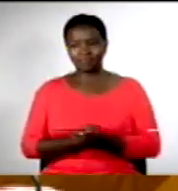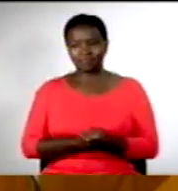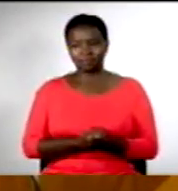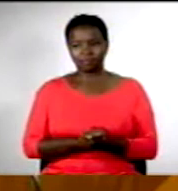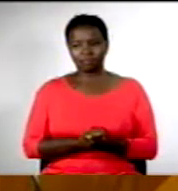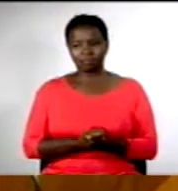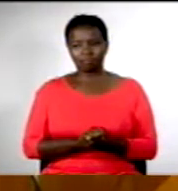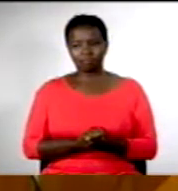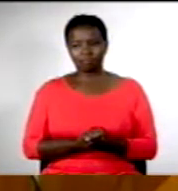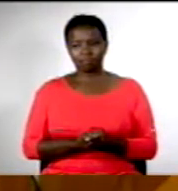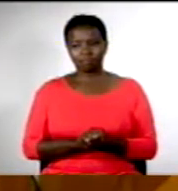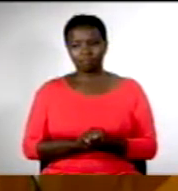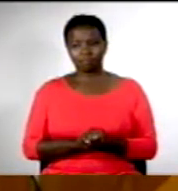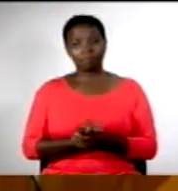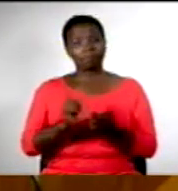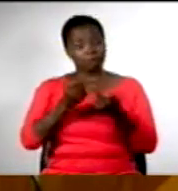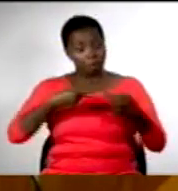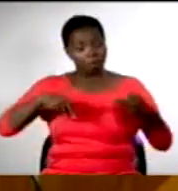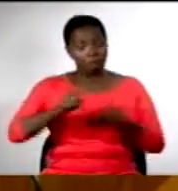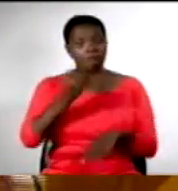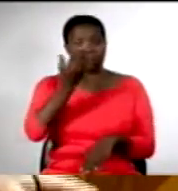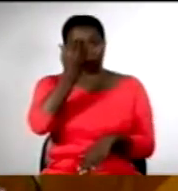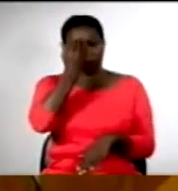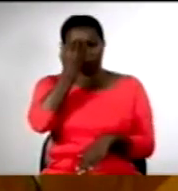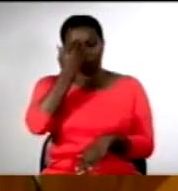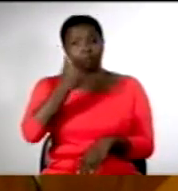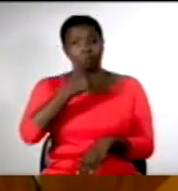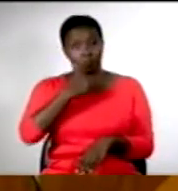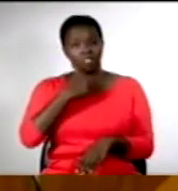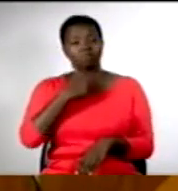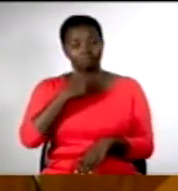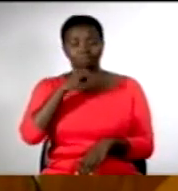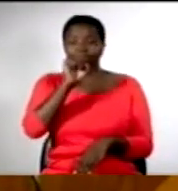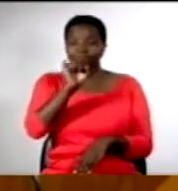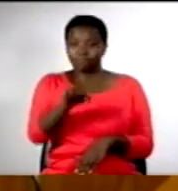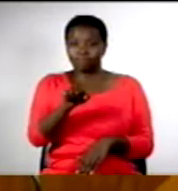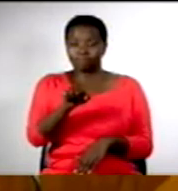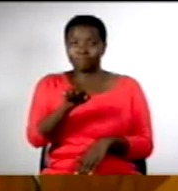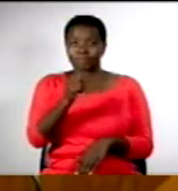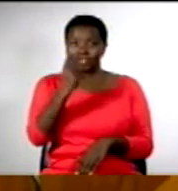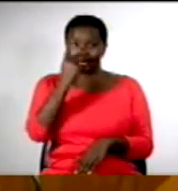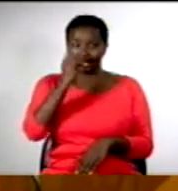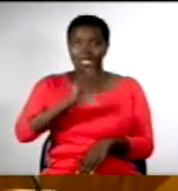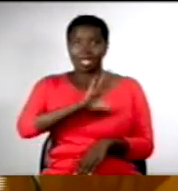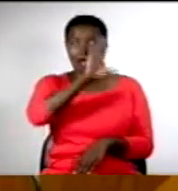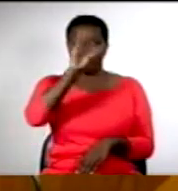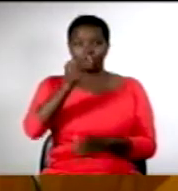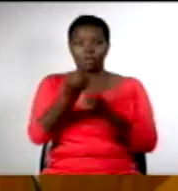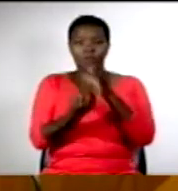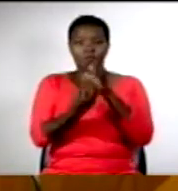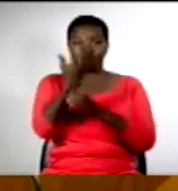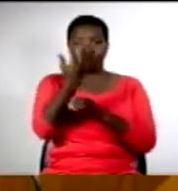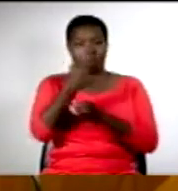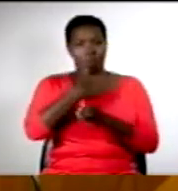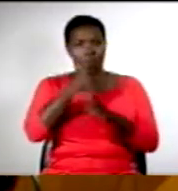We must know that we do carry the hopes and aspirations of every African. We can't ever be blind